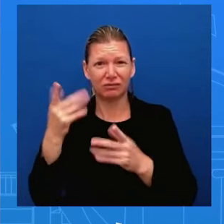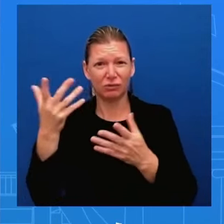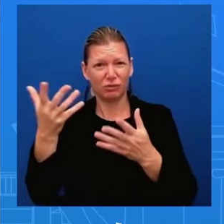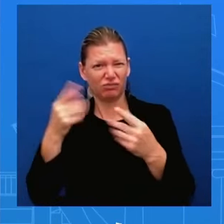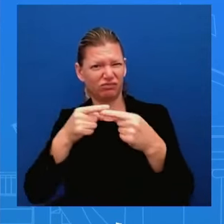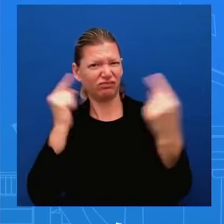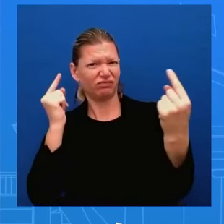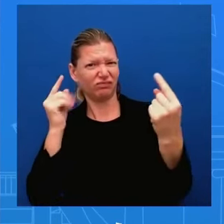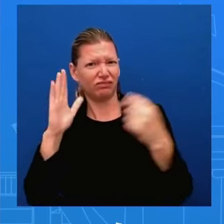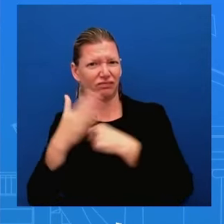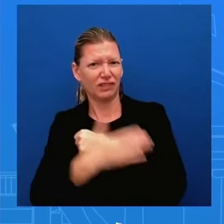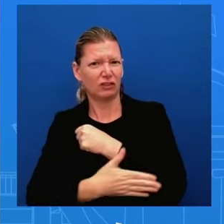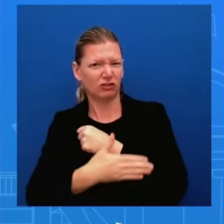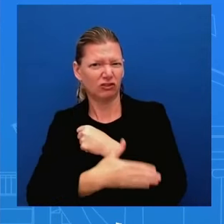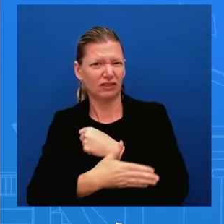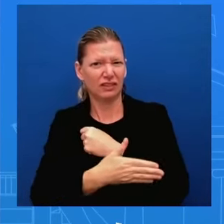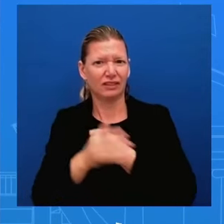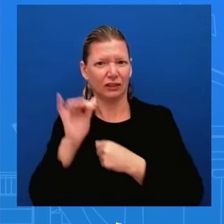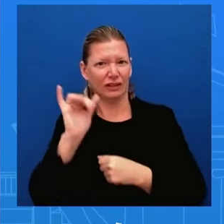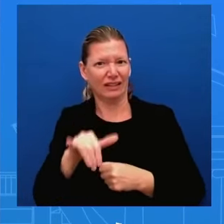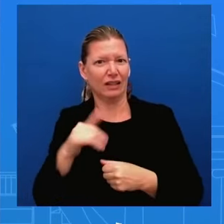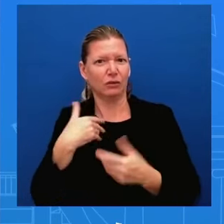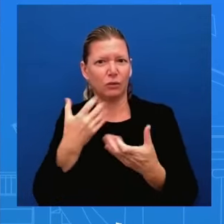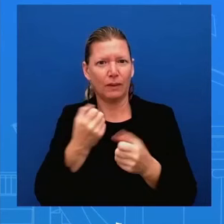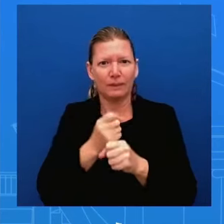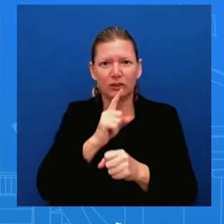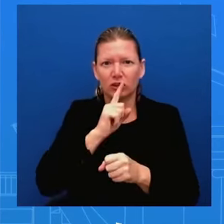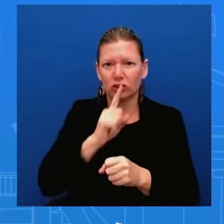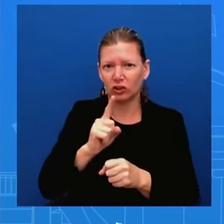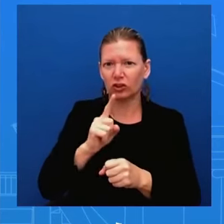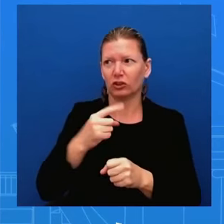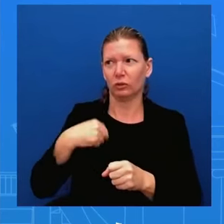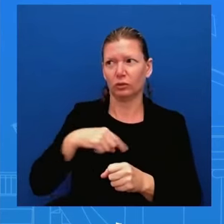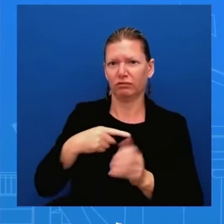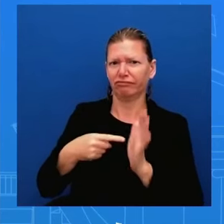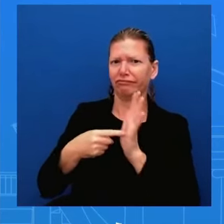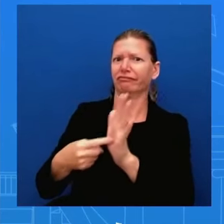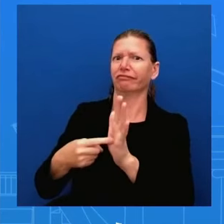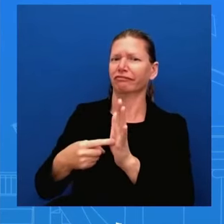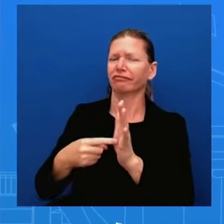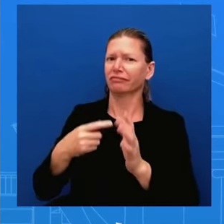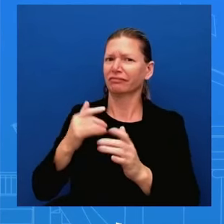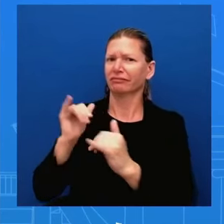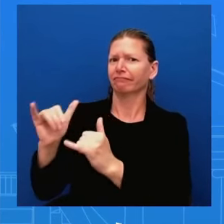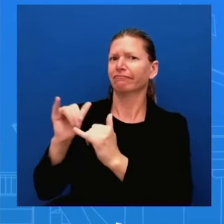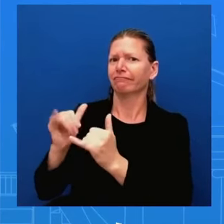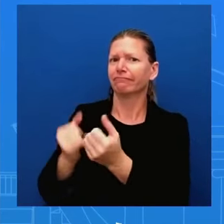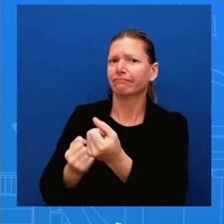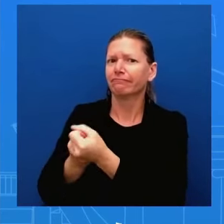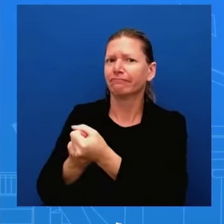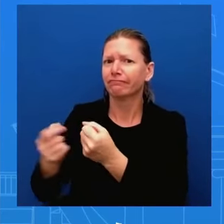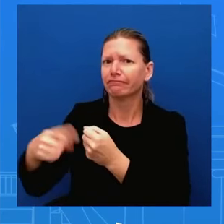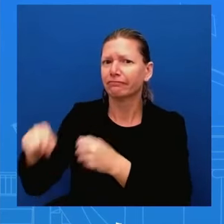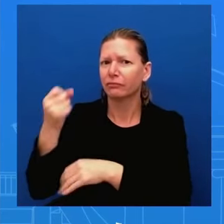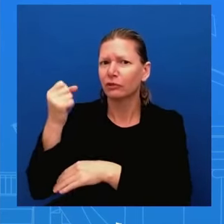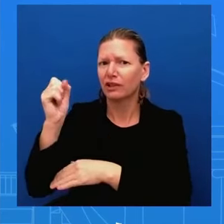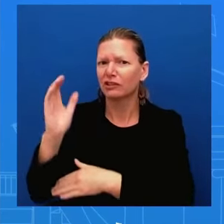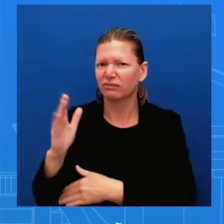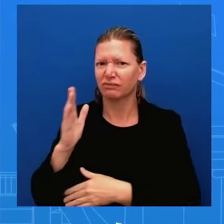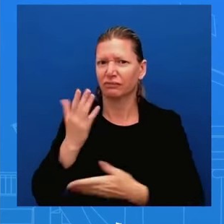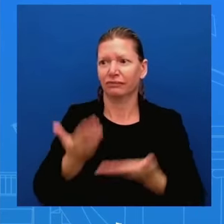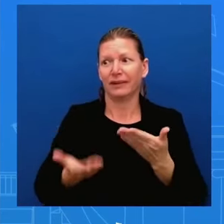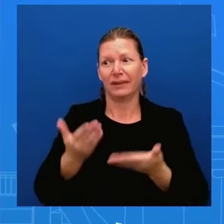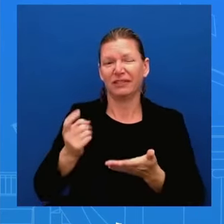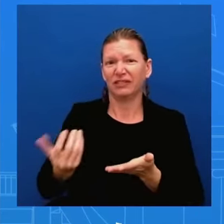and of course we're going to reassess our relationship with georgia i'm just not going to get into specifics into details of what that may look like danny um thanks